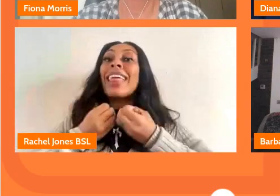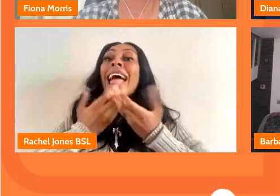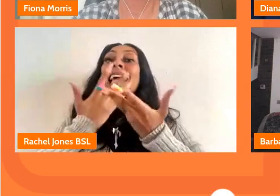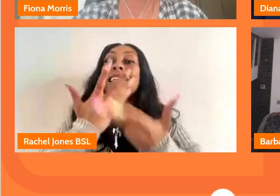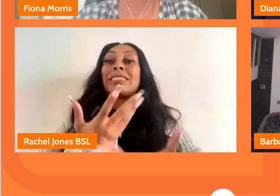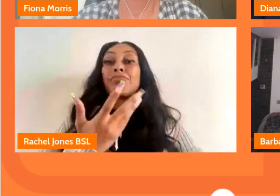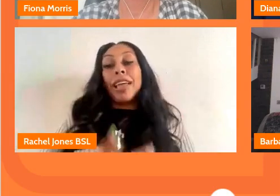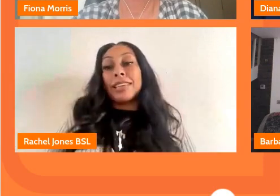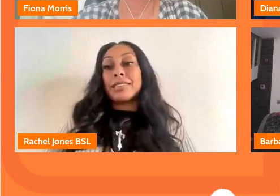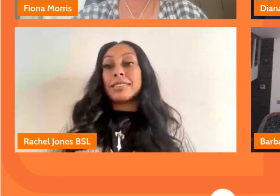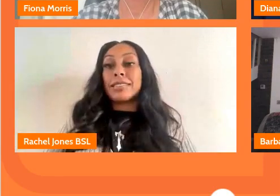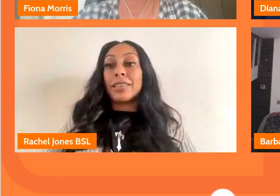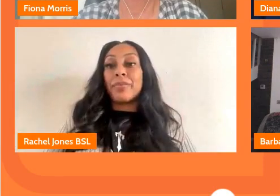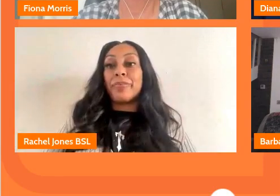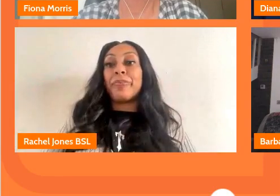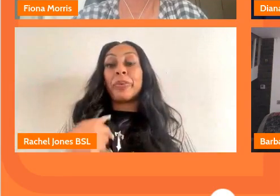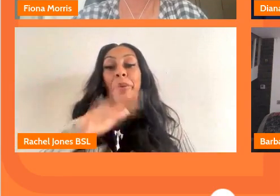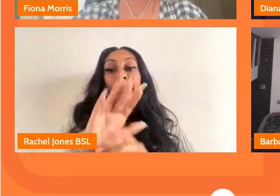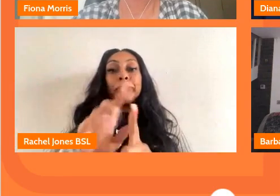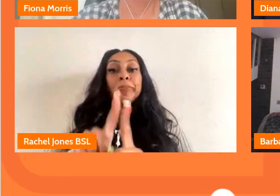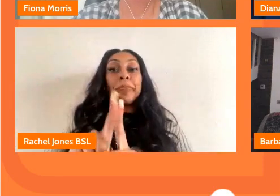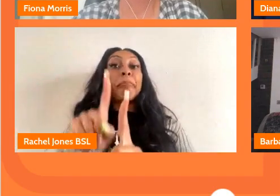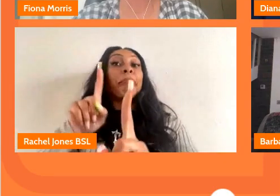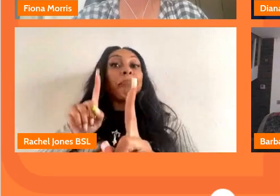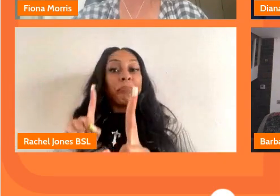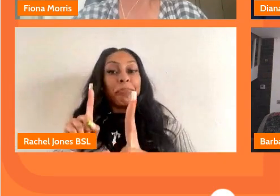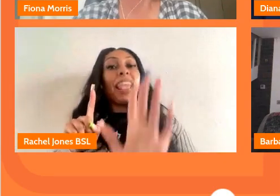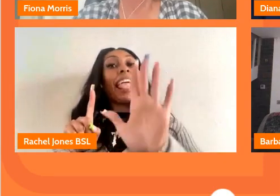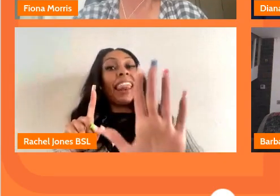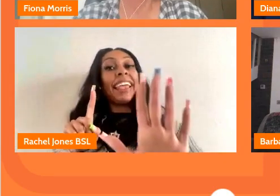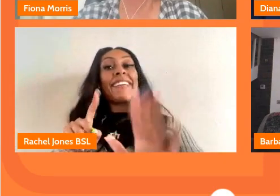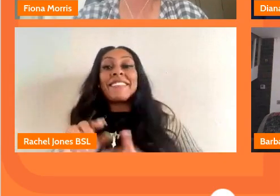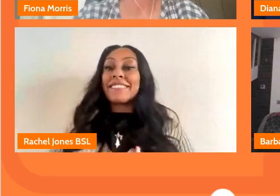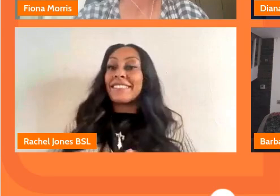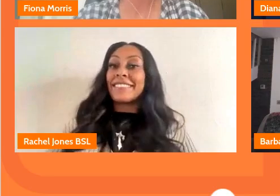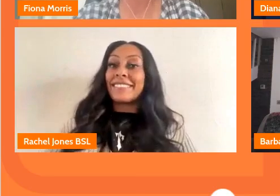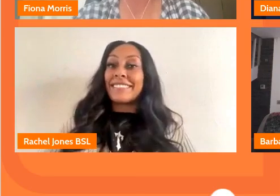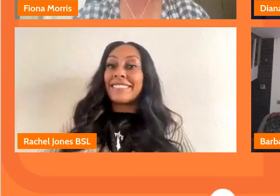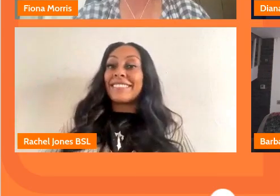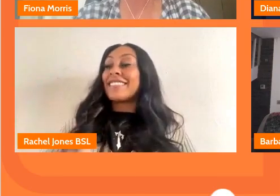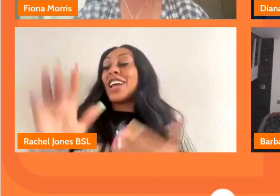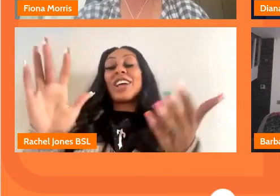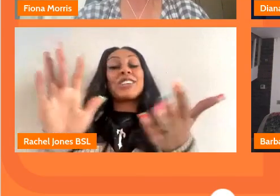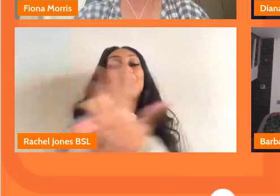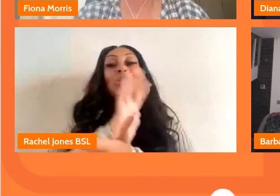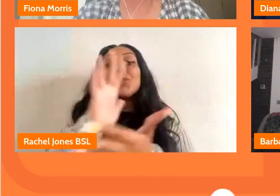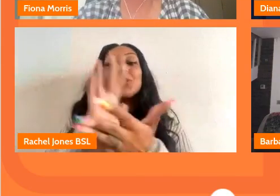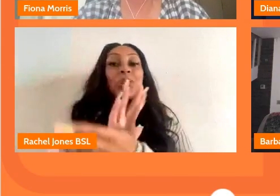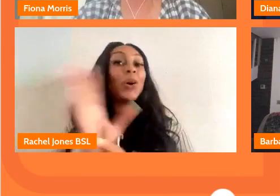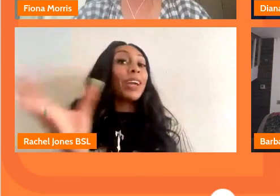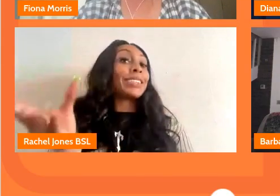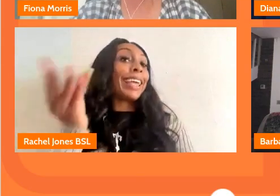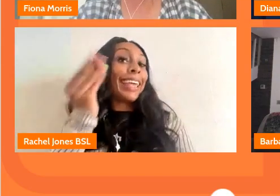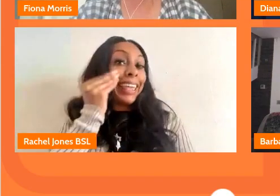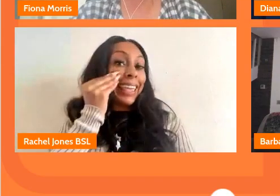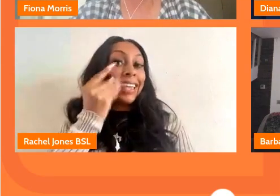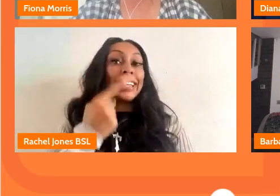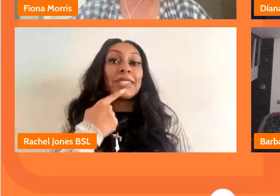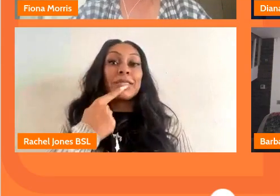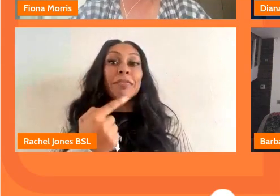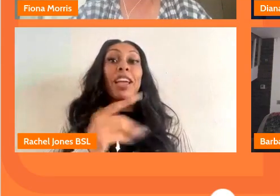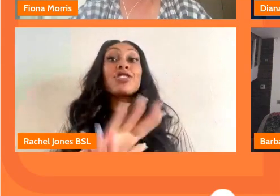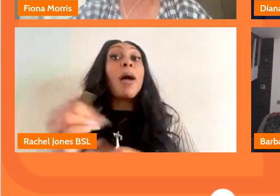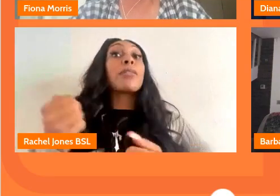from our point of view so we just stand back and let people get on with it it's a joy to hear it's a joy to hear you say it it's not my lived